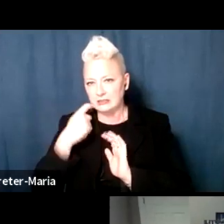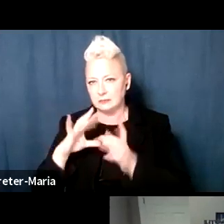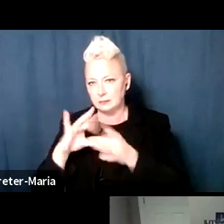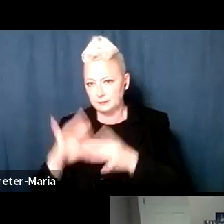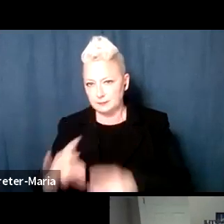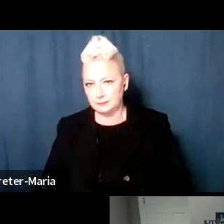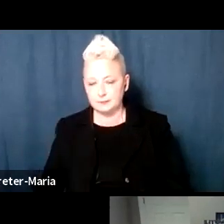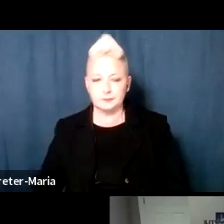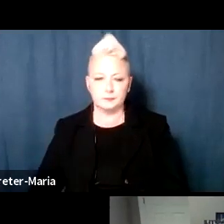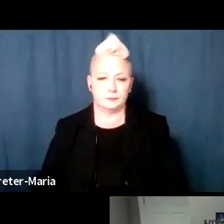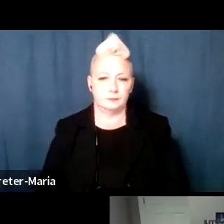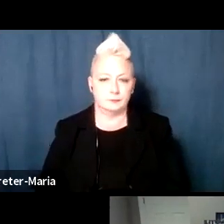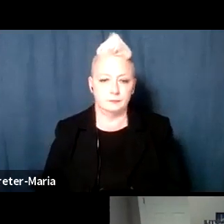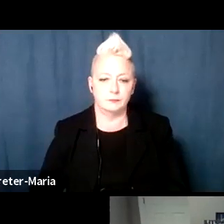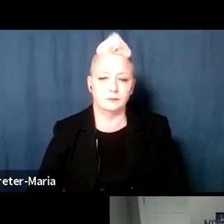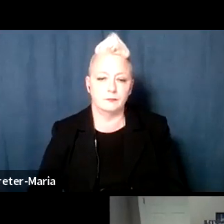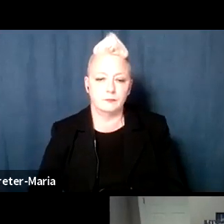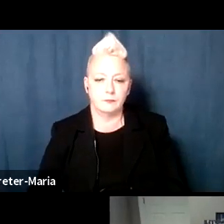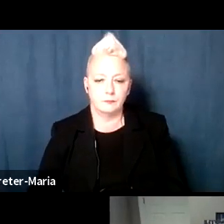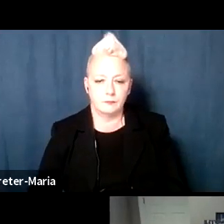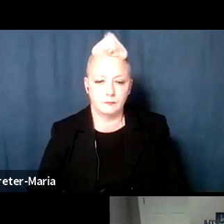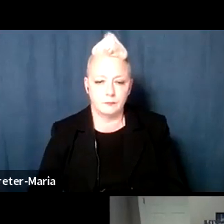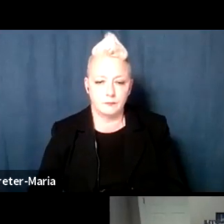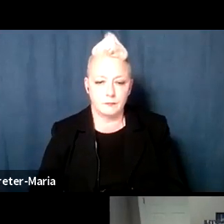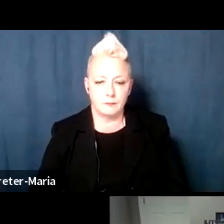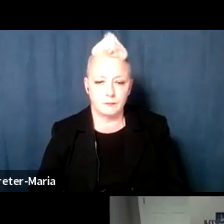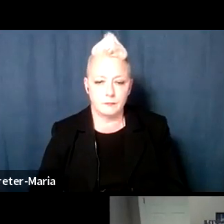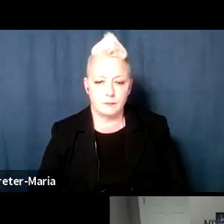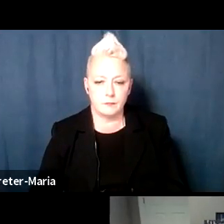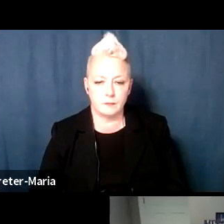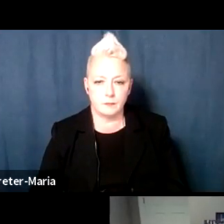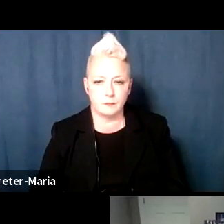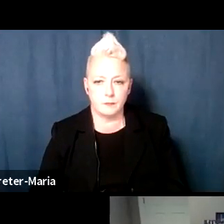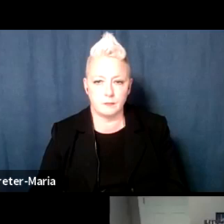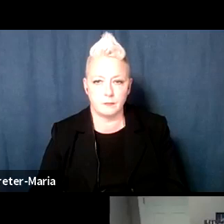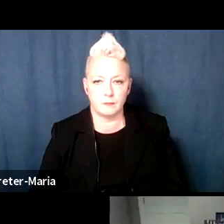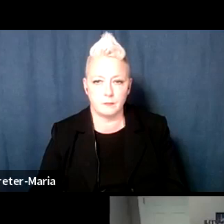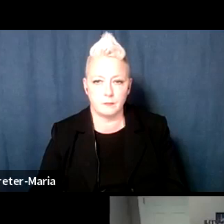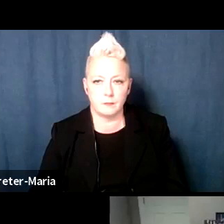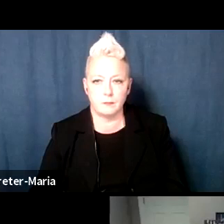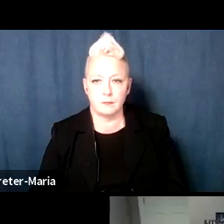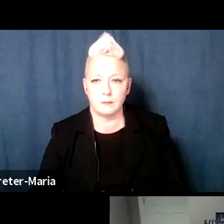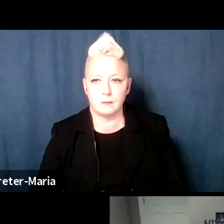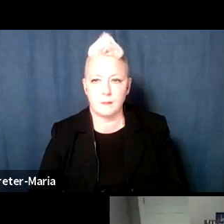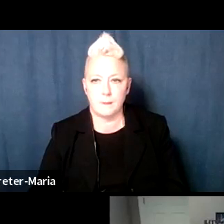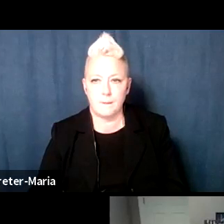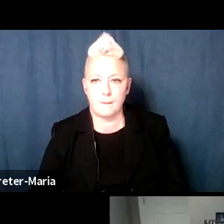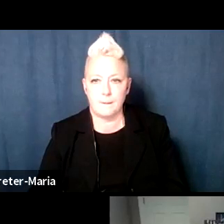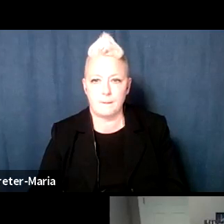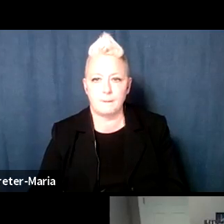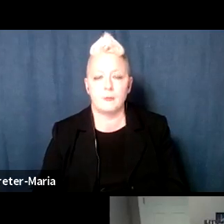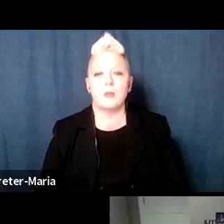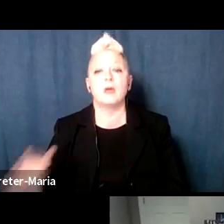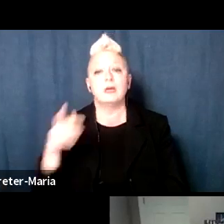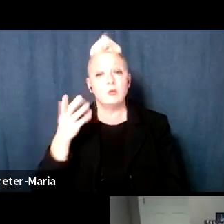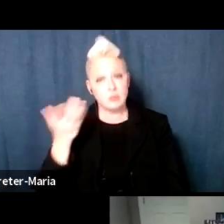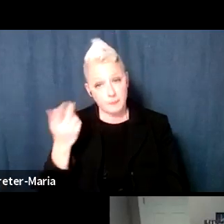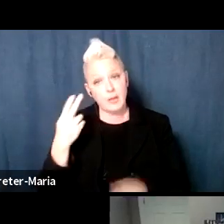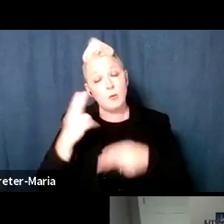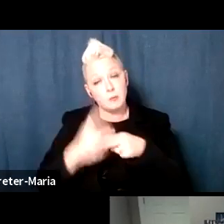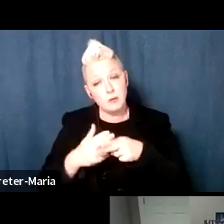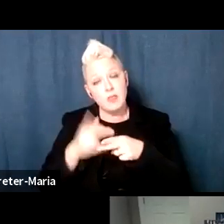is that there are incidents that occur